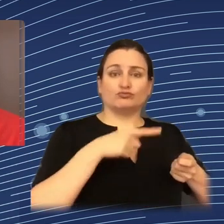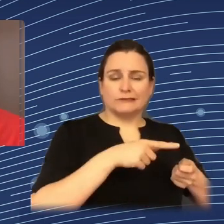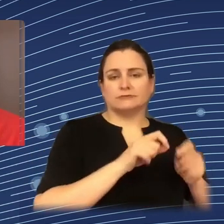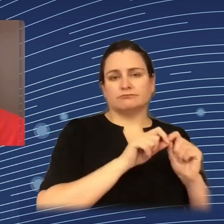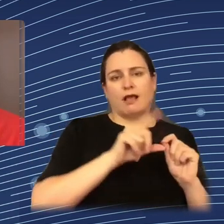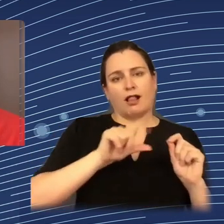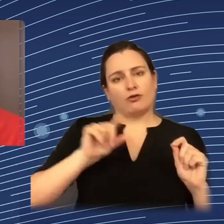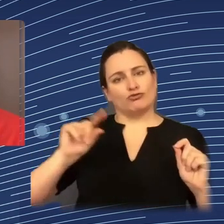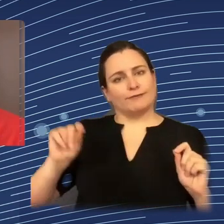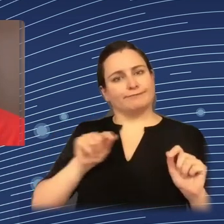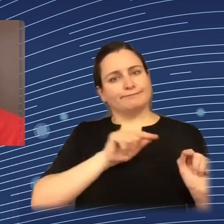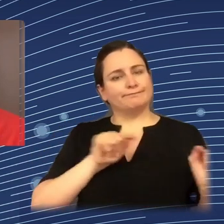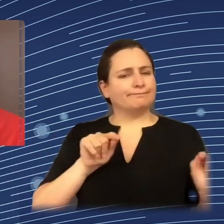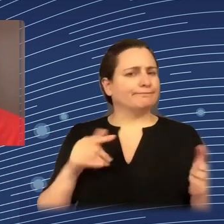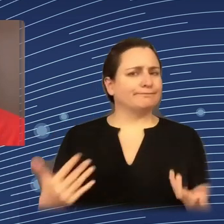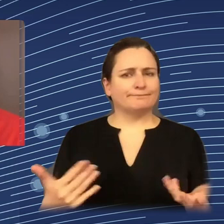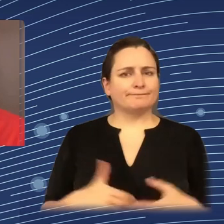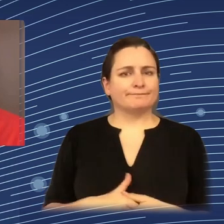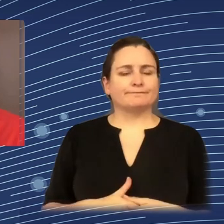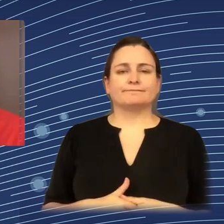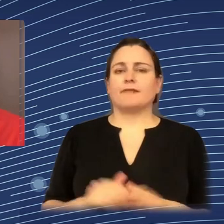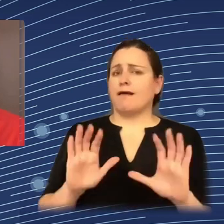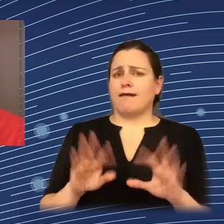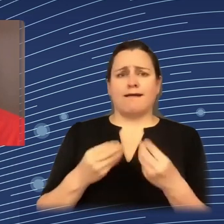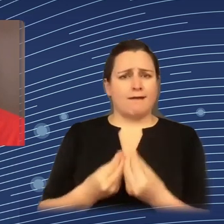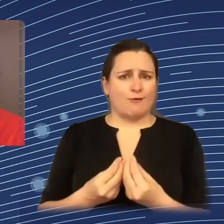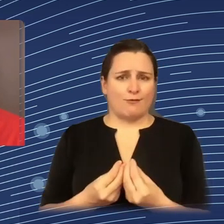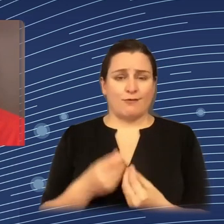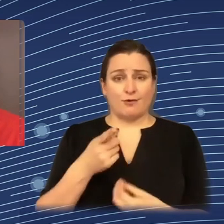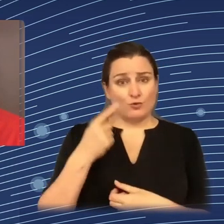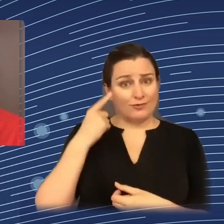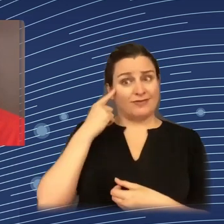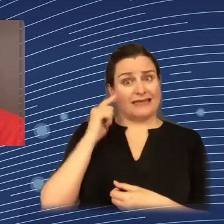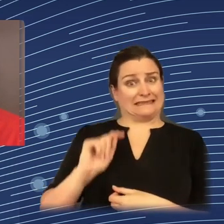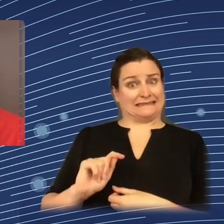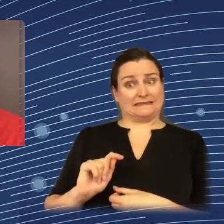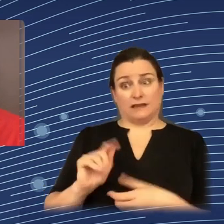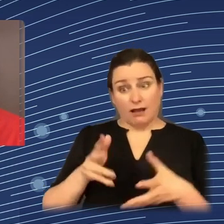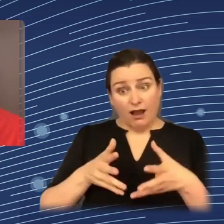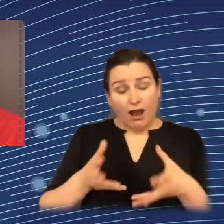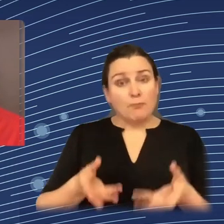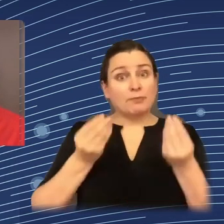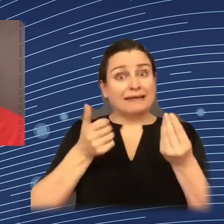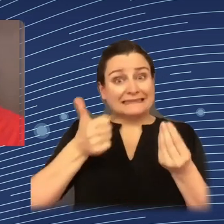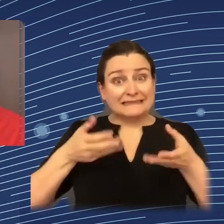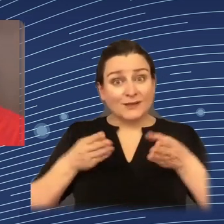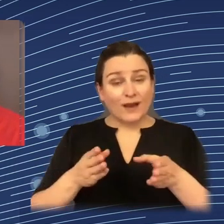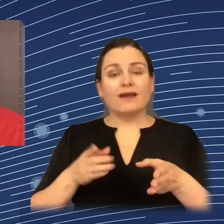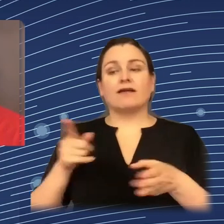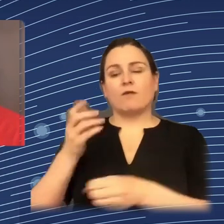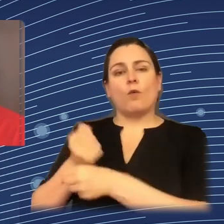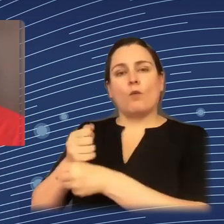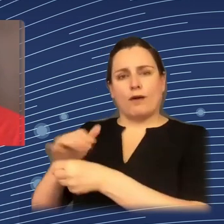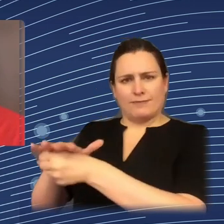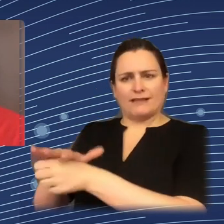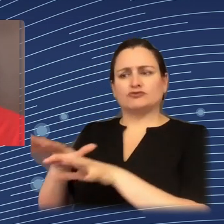How would it look like concretely? And how do you think that this could be potentially applied to other sectors, not only the workplace, but other sectors